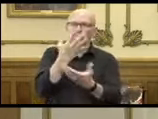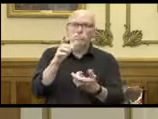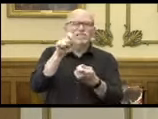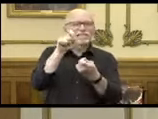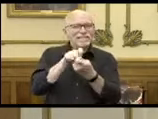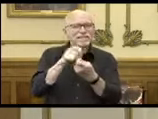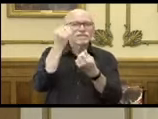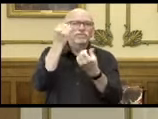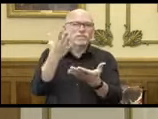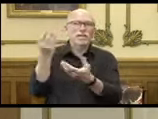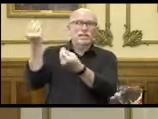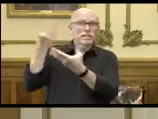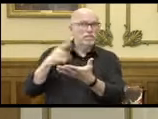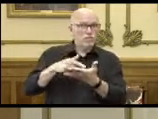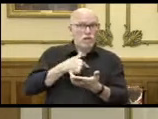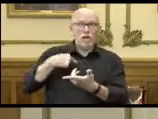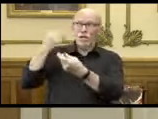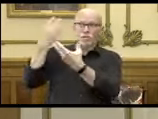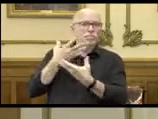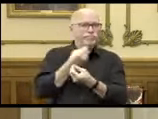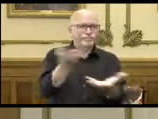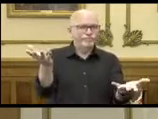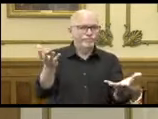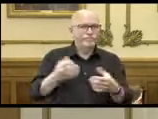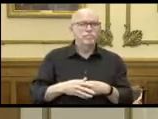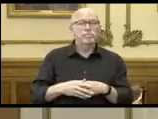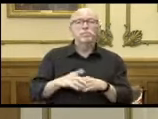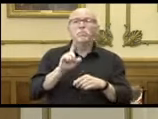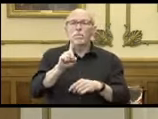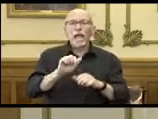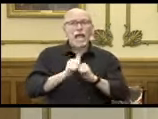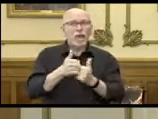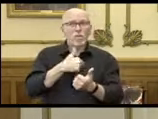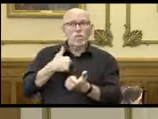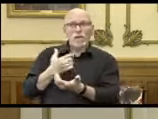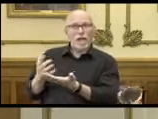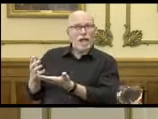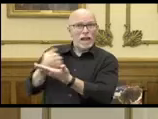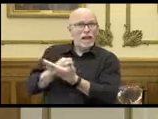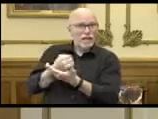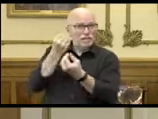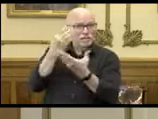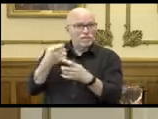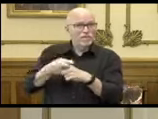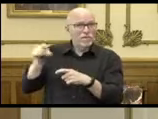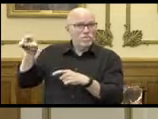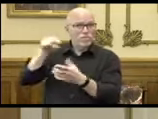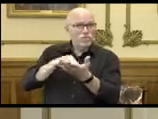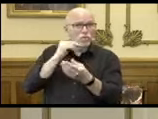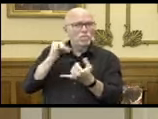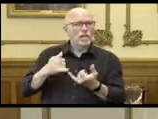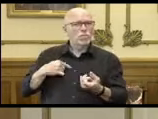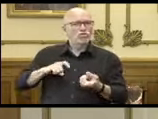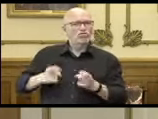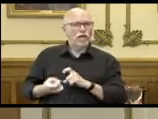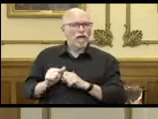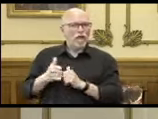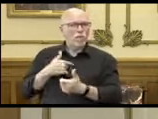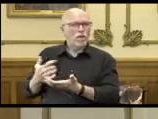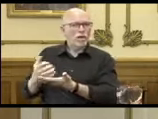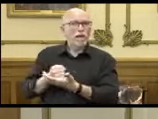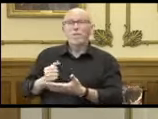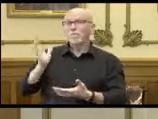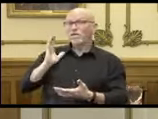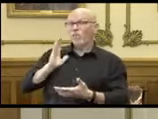facilities submitted to us. However, the way we collected data from facilities has changed. Our